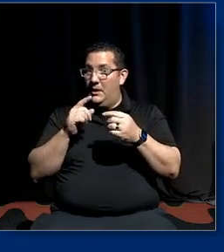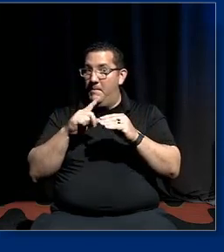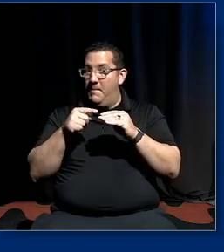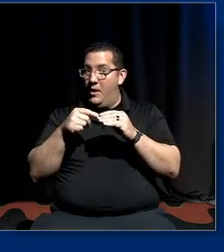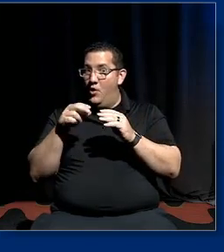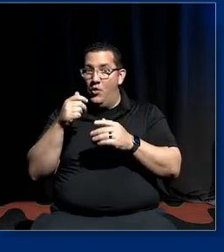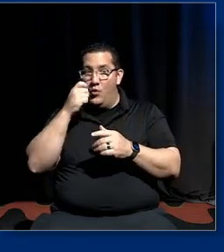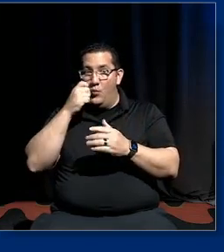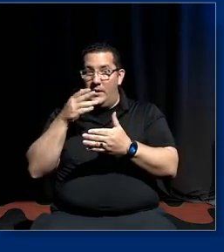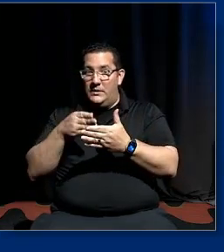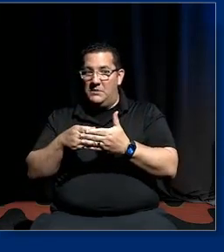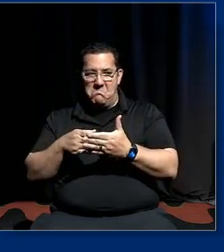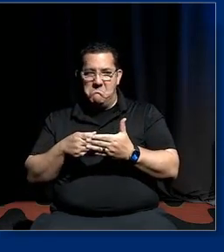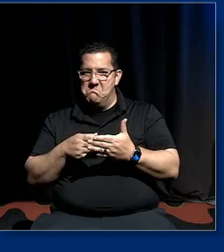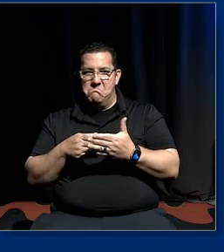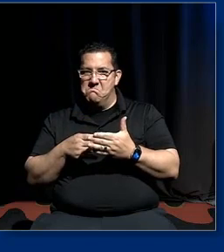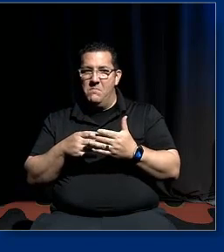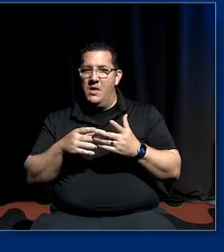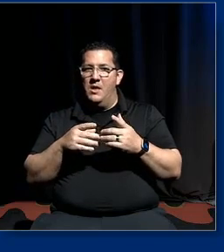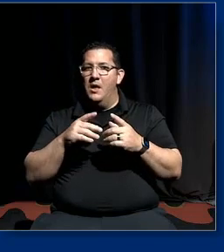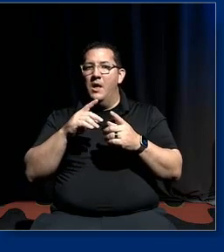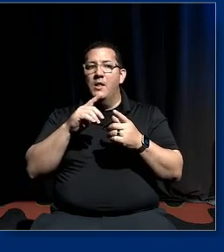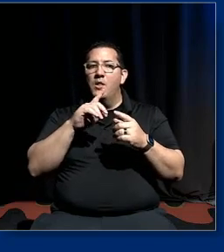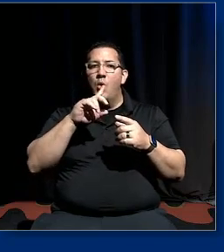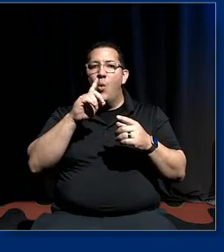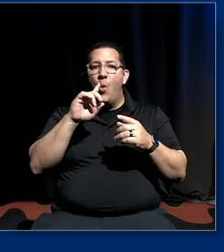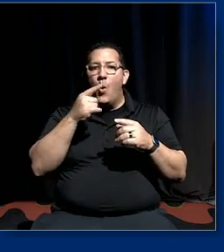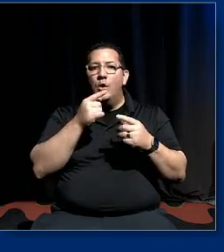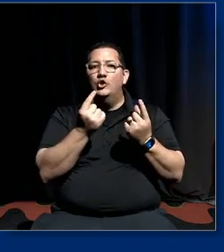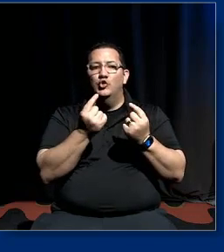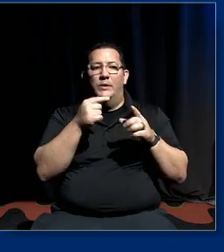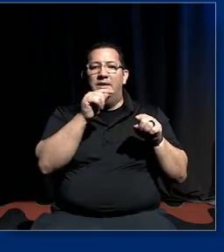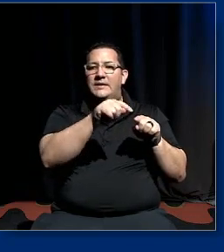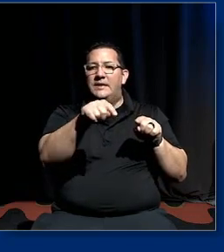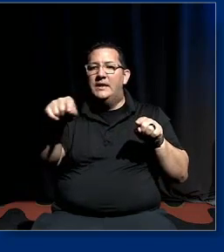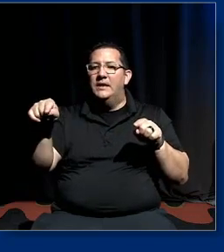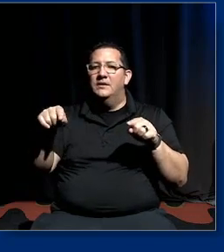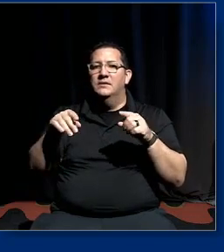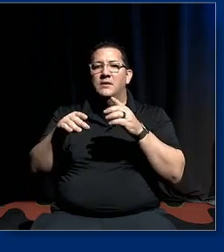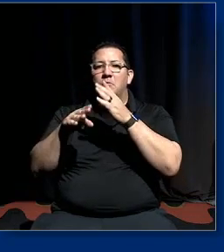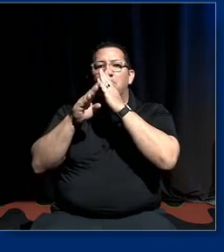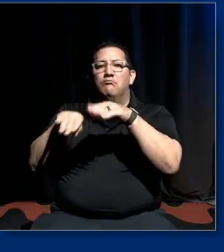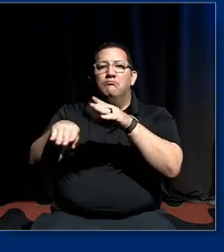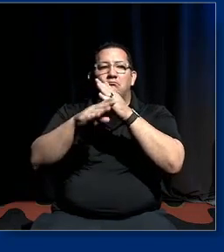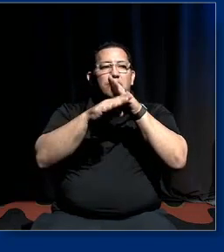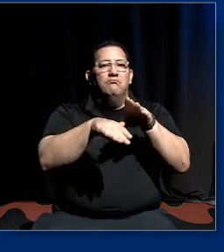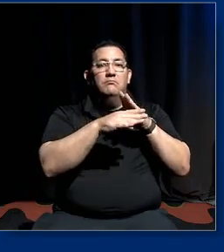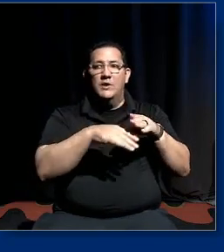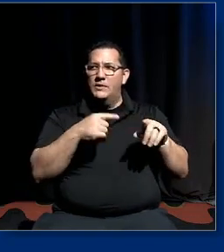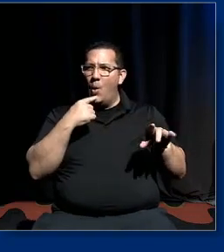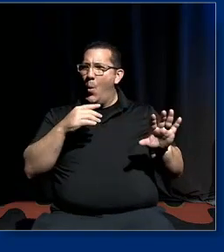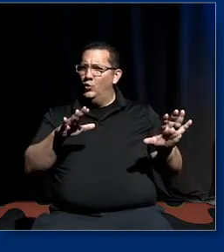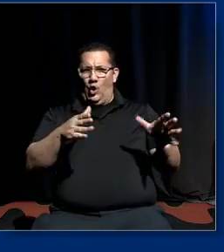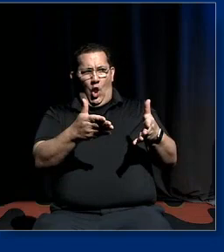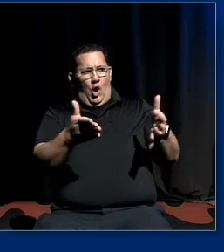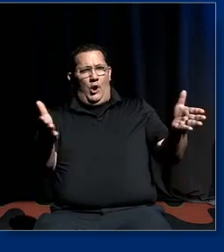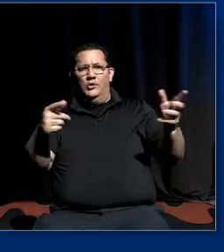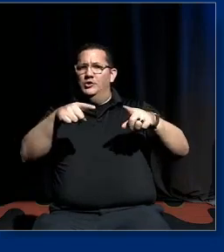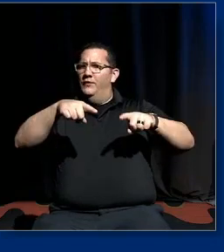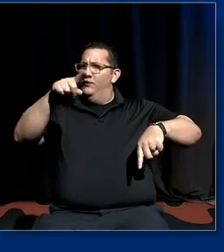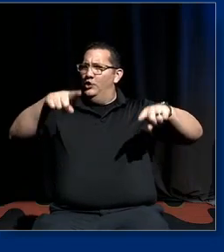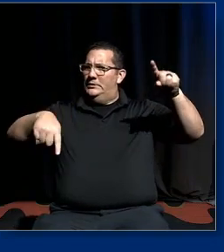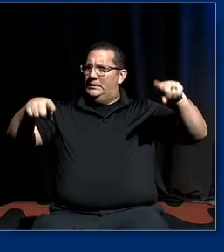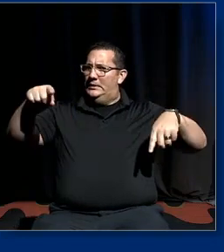a diverse looking cabinet but it's one of the most racist in history it's also one of the most wealthy in